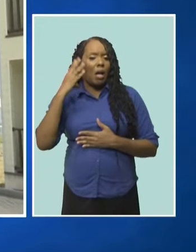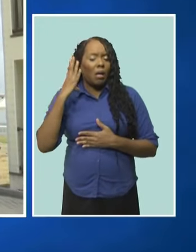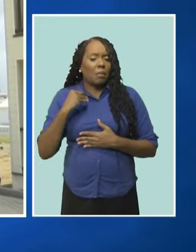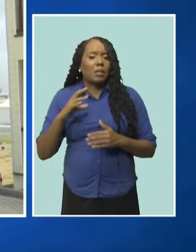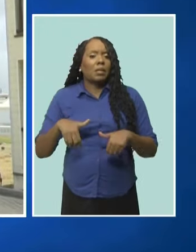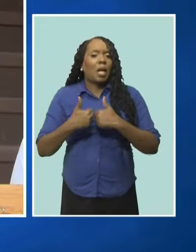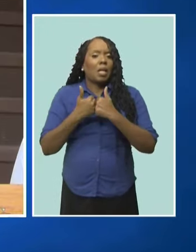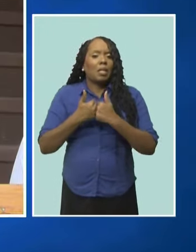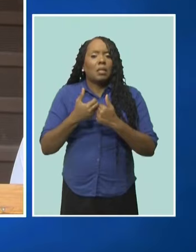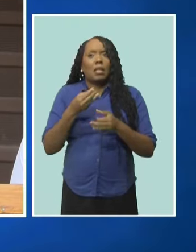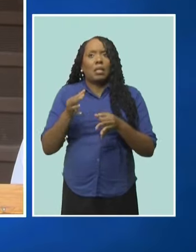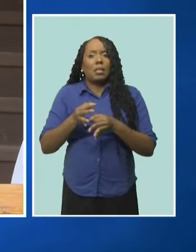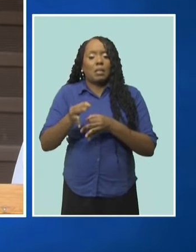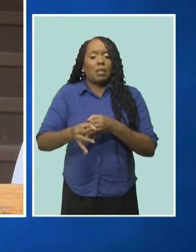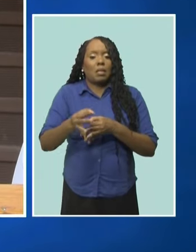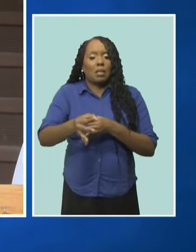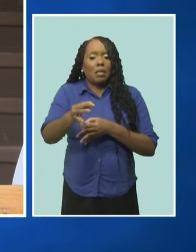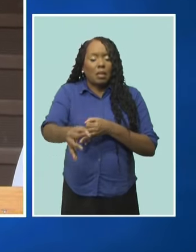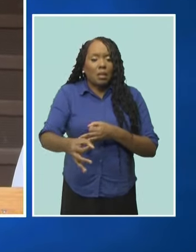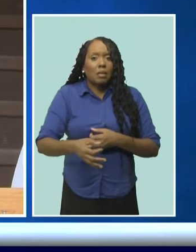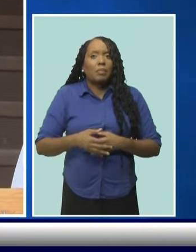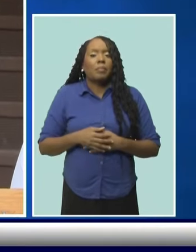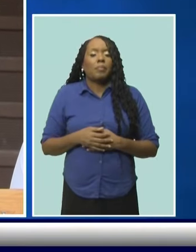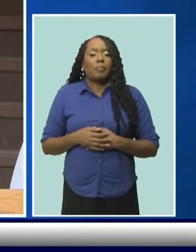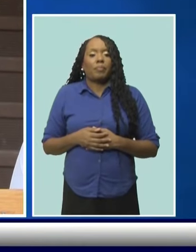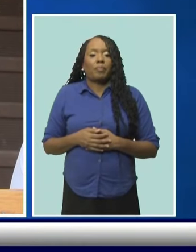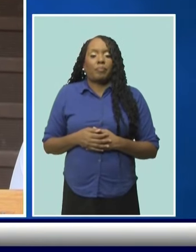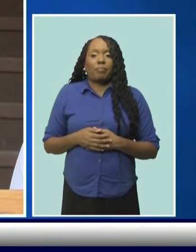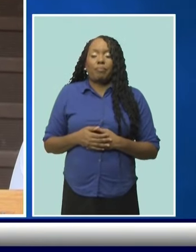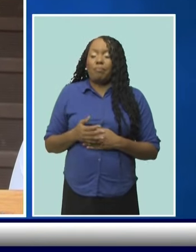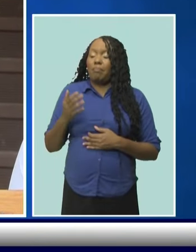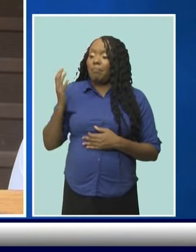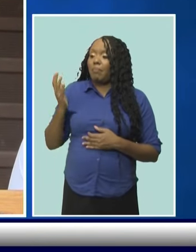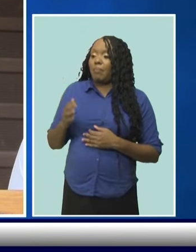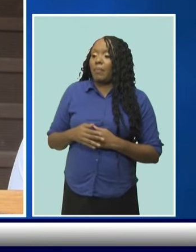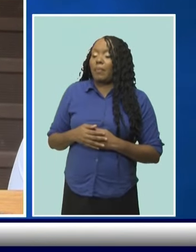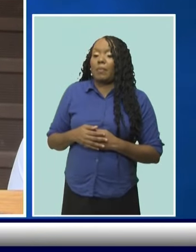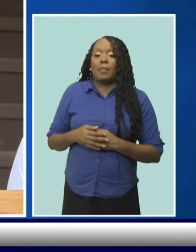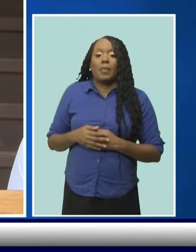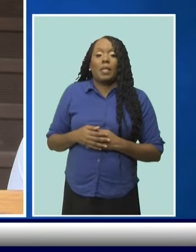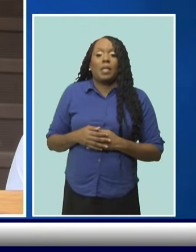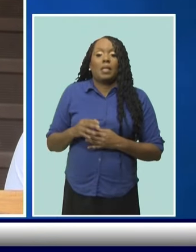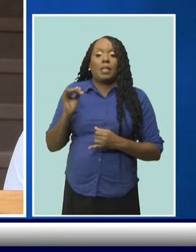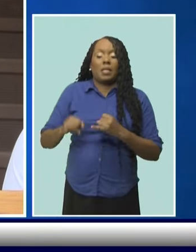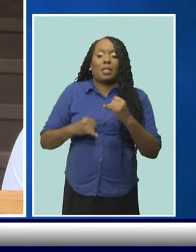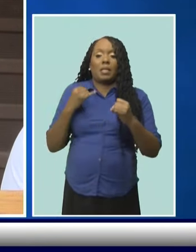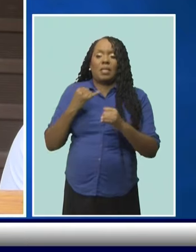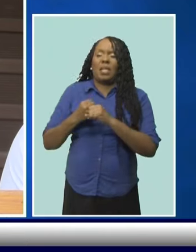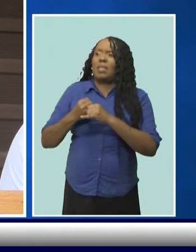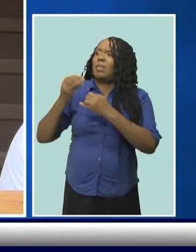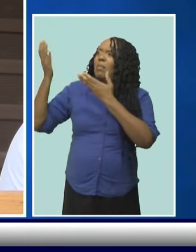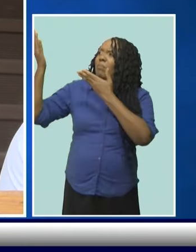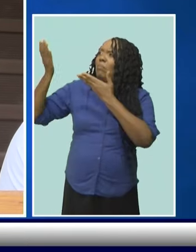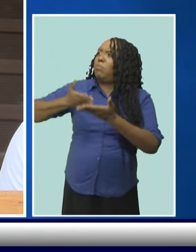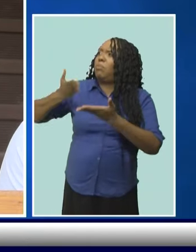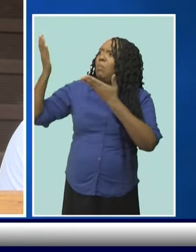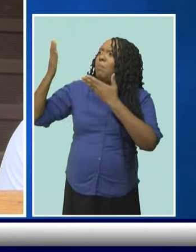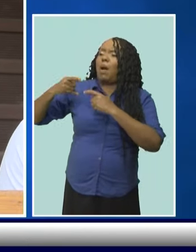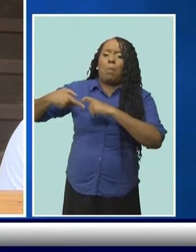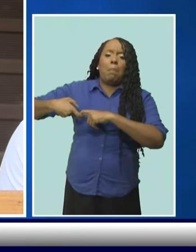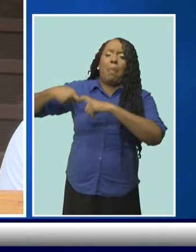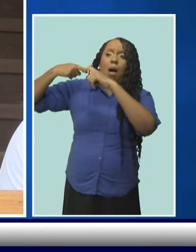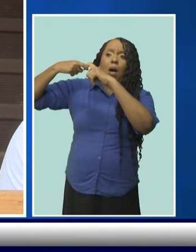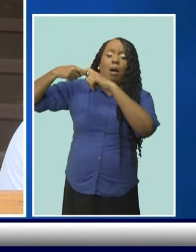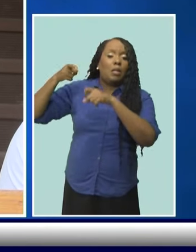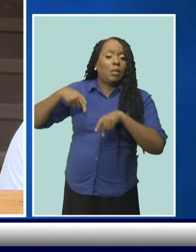Firstly, disruption of the international supply chains due to COVID-19 pandemic, which caused shipping delays